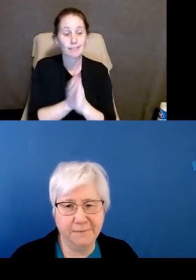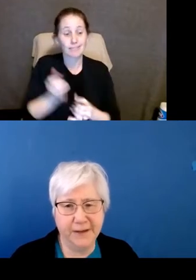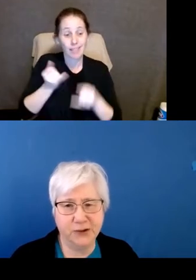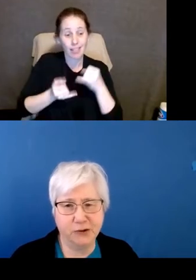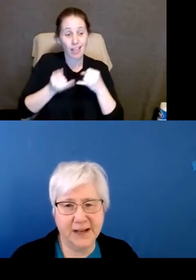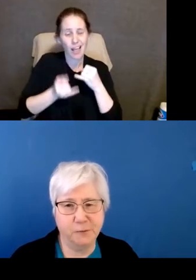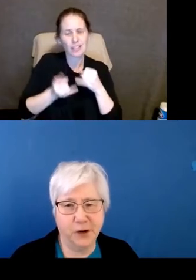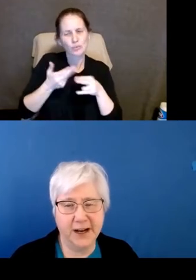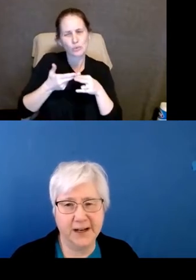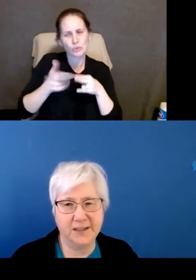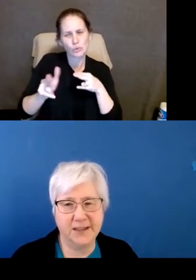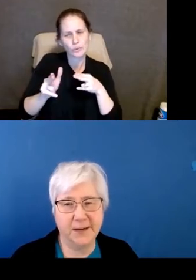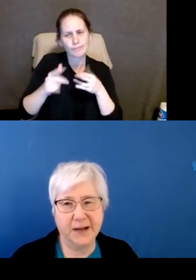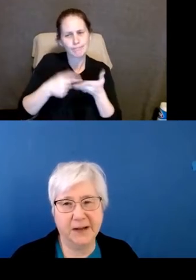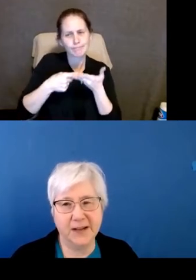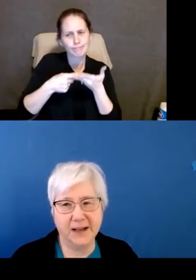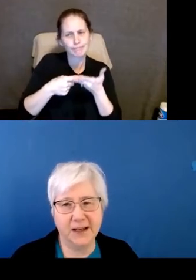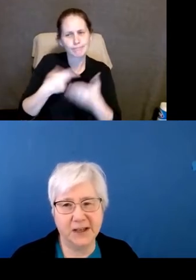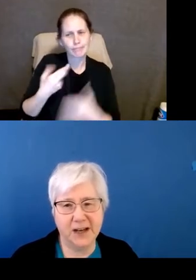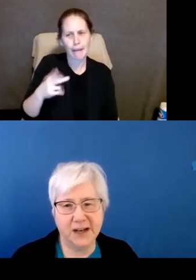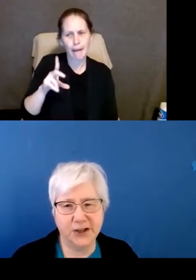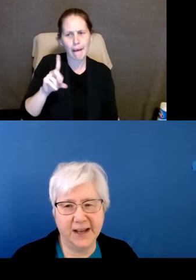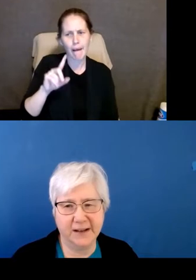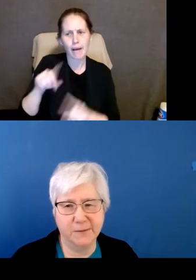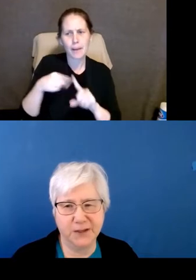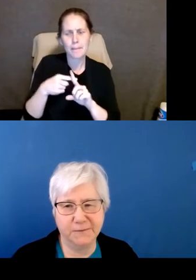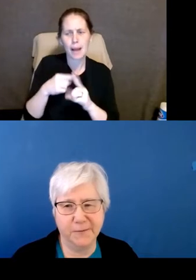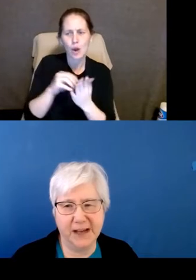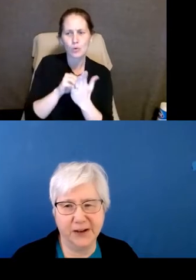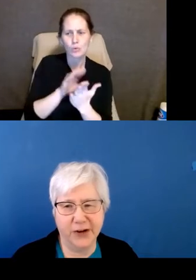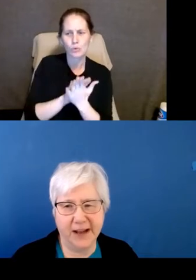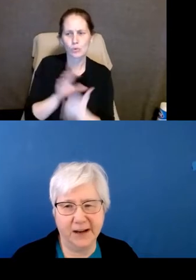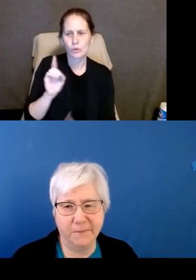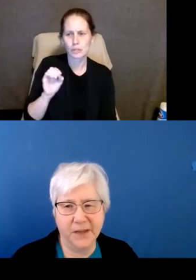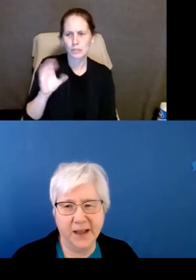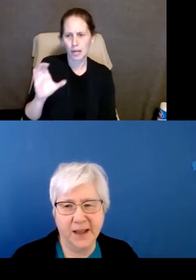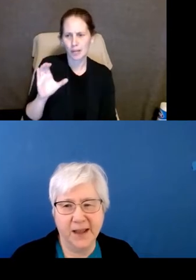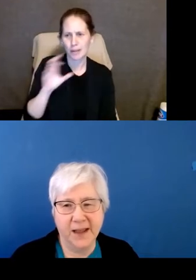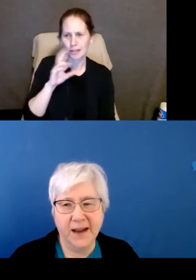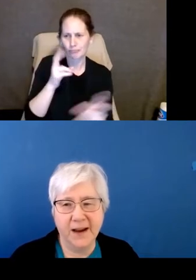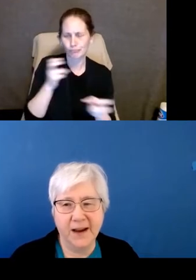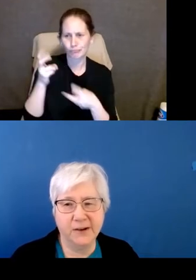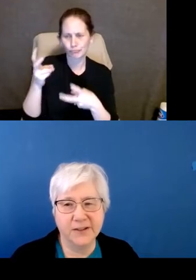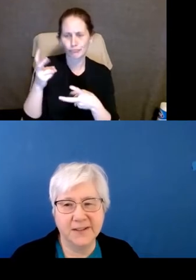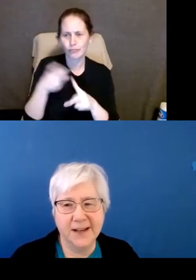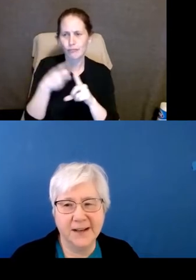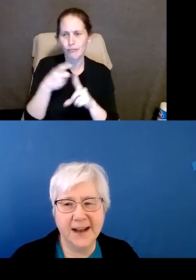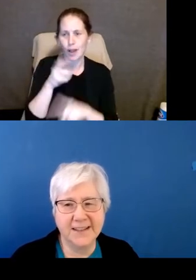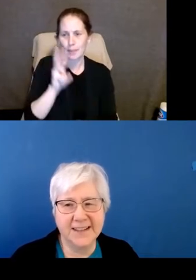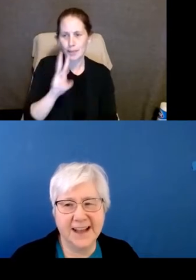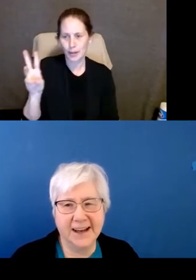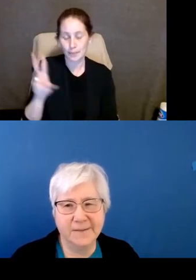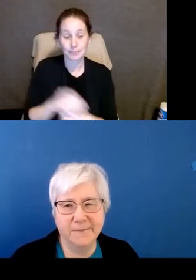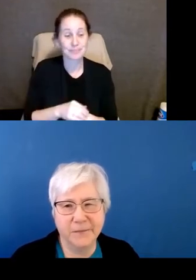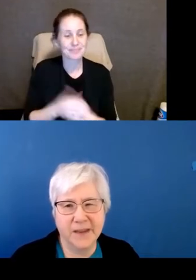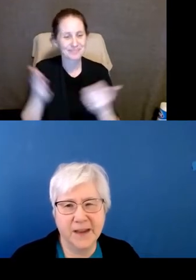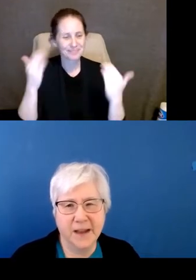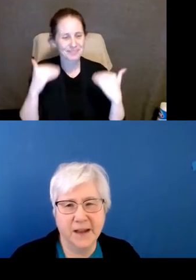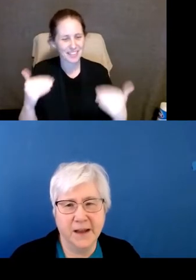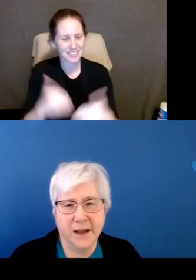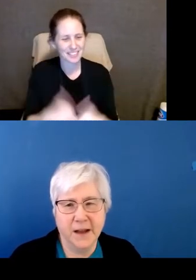going to briefly address what HUD has said about documentation that comes from the internet. Here goes. Next slide.